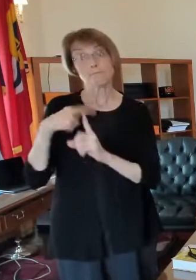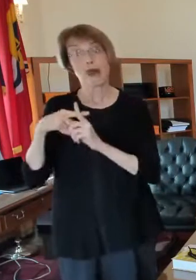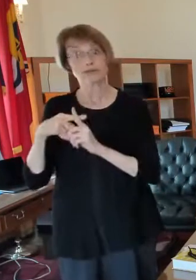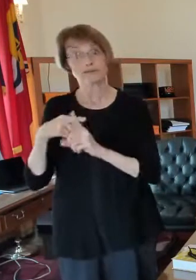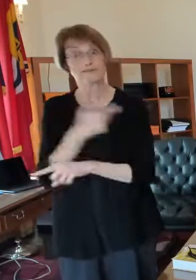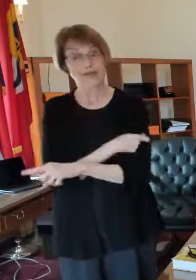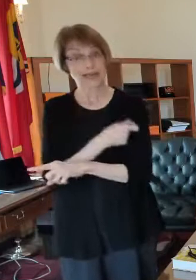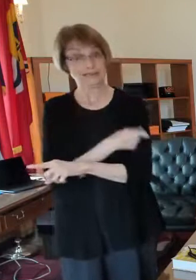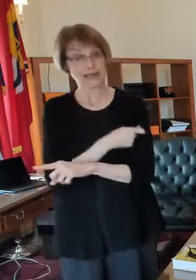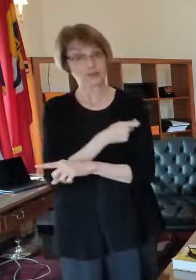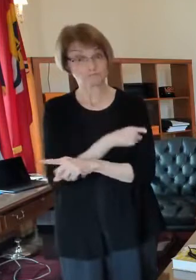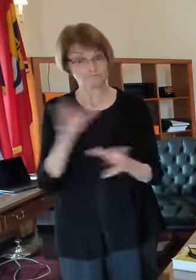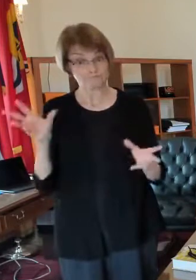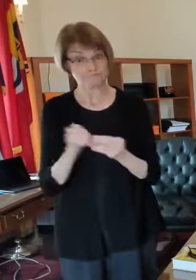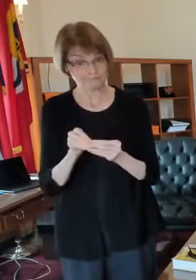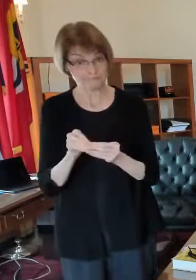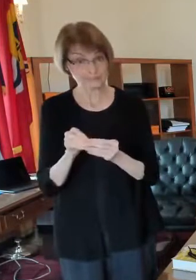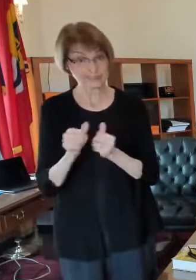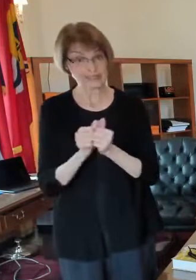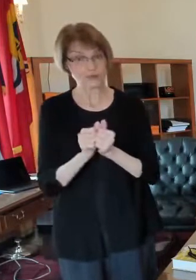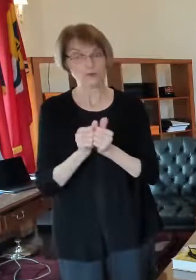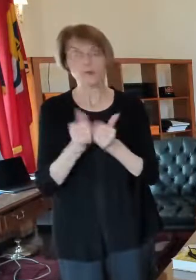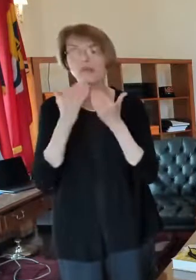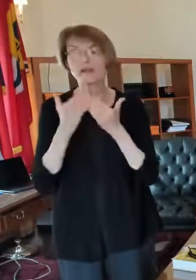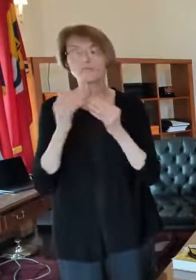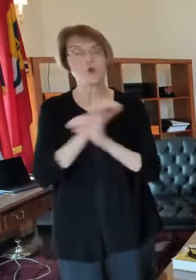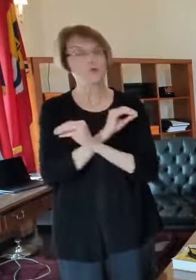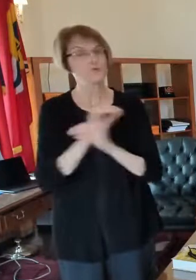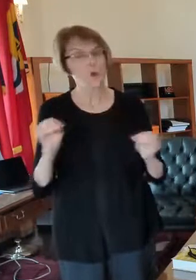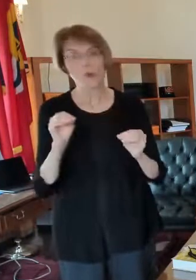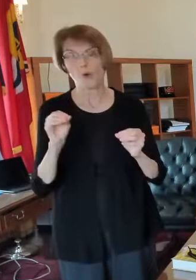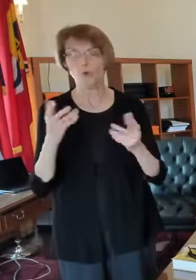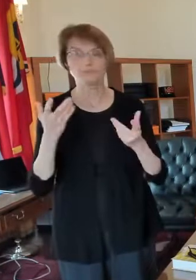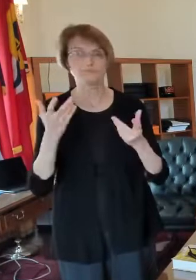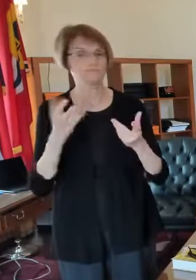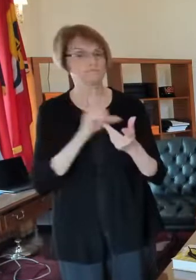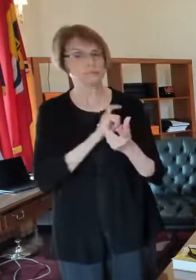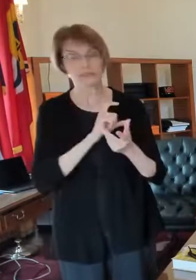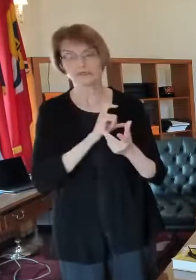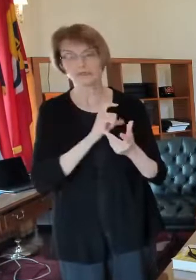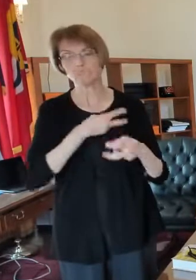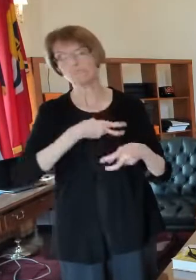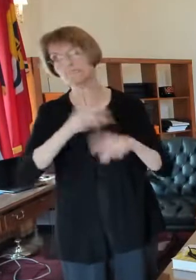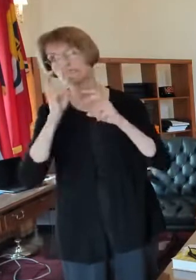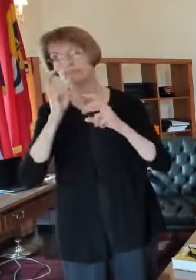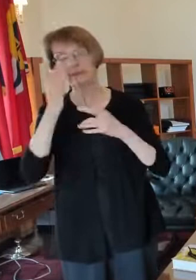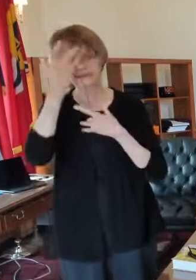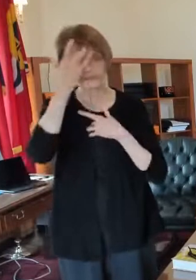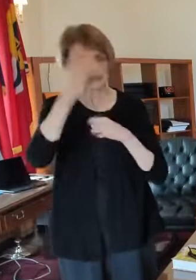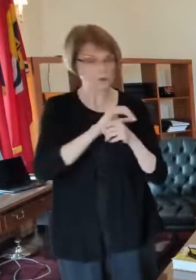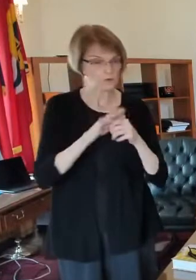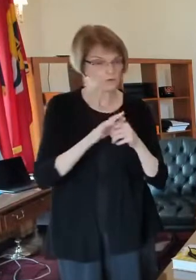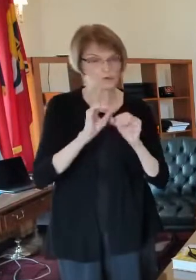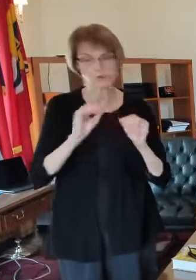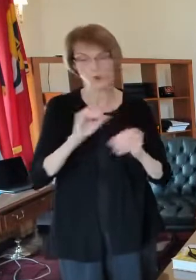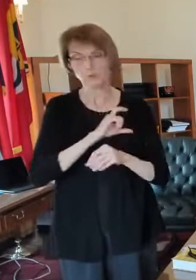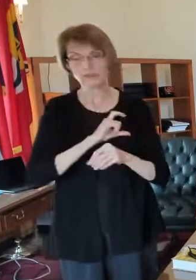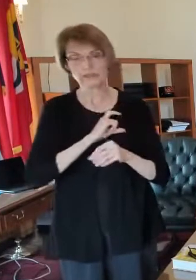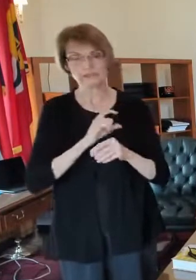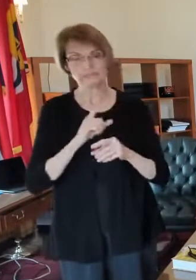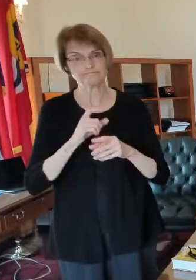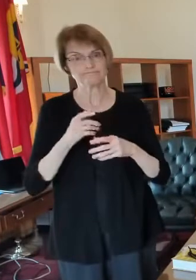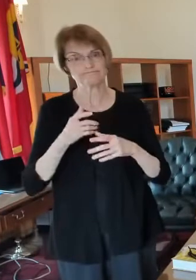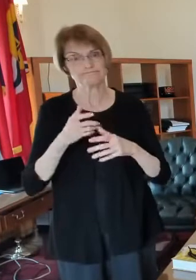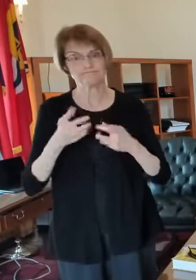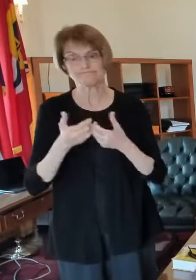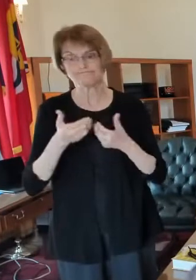that right right now we don't have anybody out at our uh police department with COVID or being quarantined um